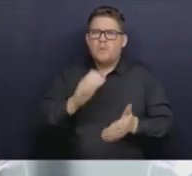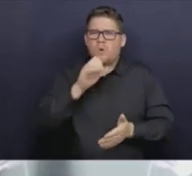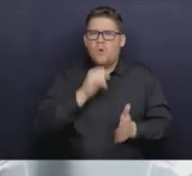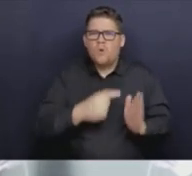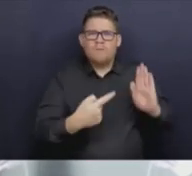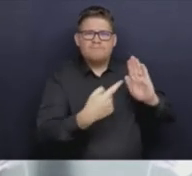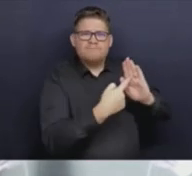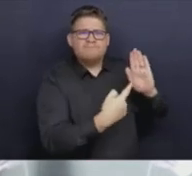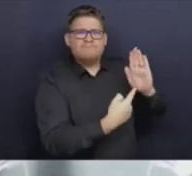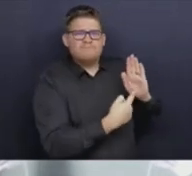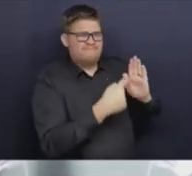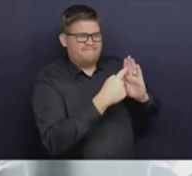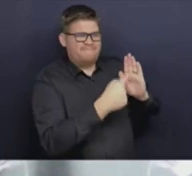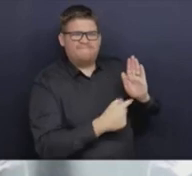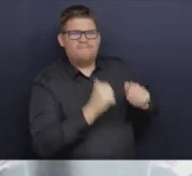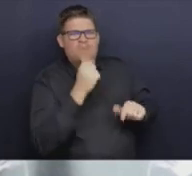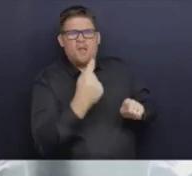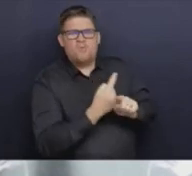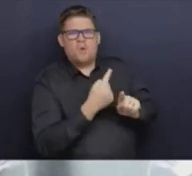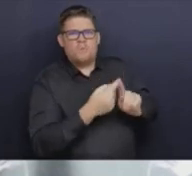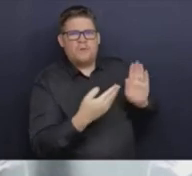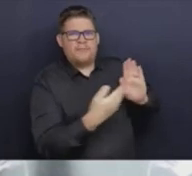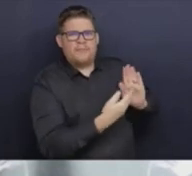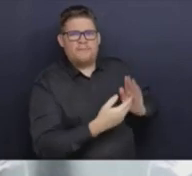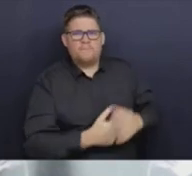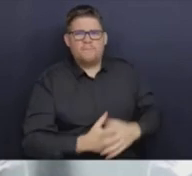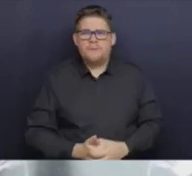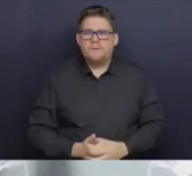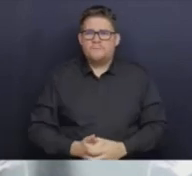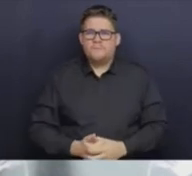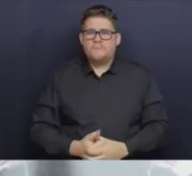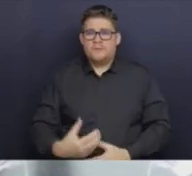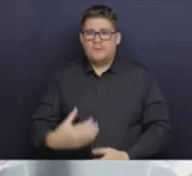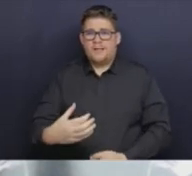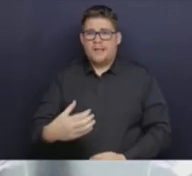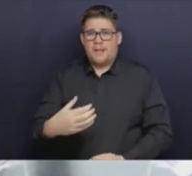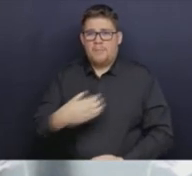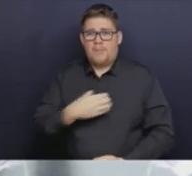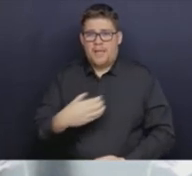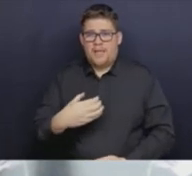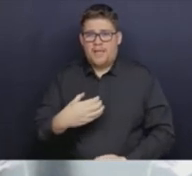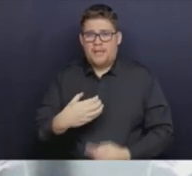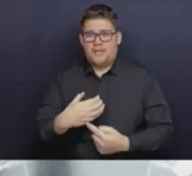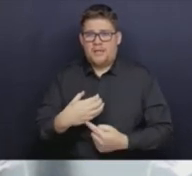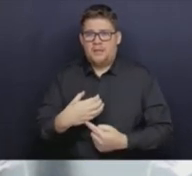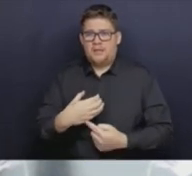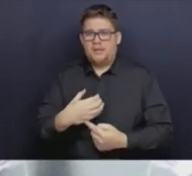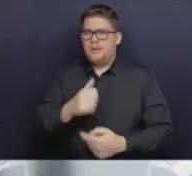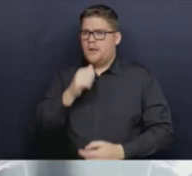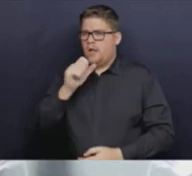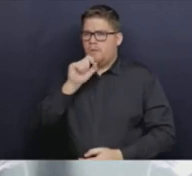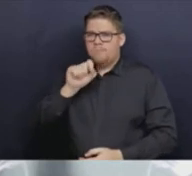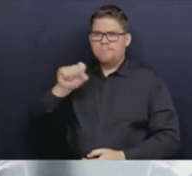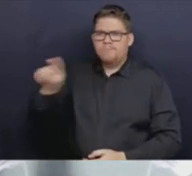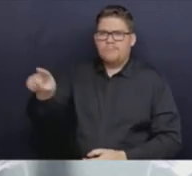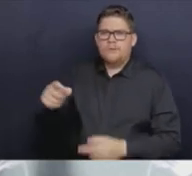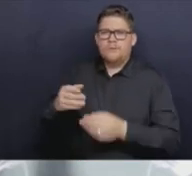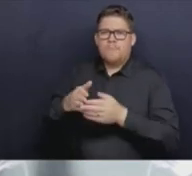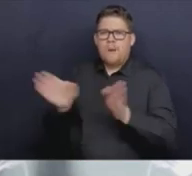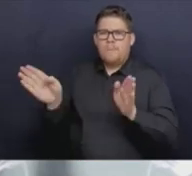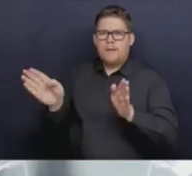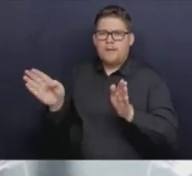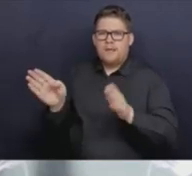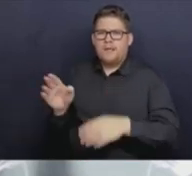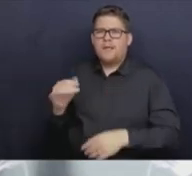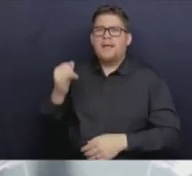everybody though, complaints don't get made public. It's only when determinations of misconduct are made that they should be made public. And they should be made public